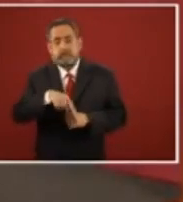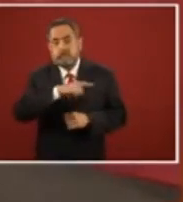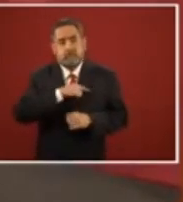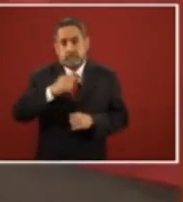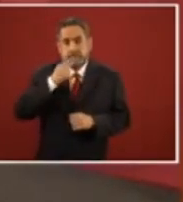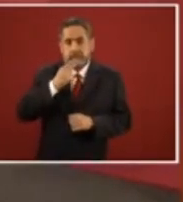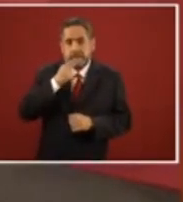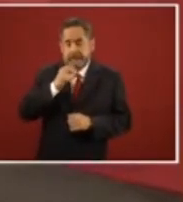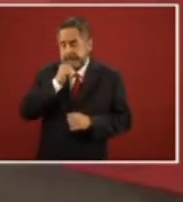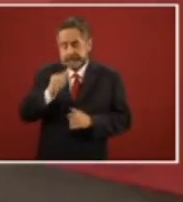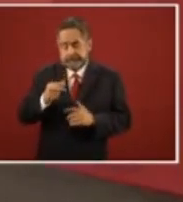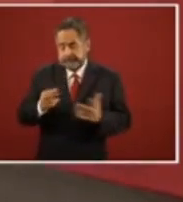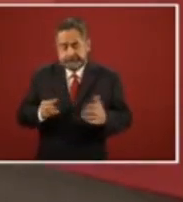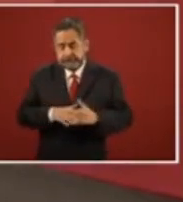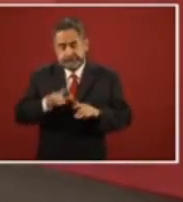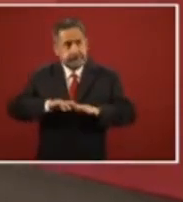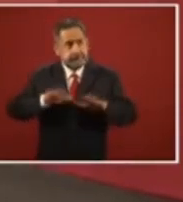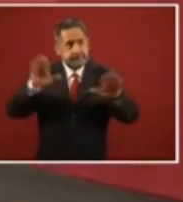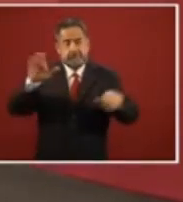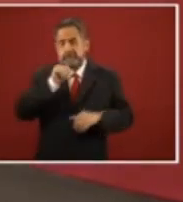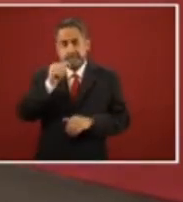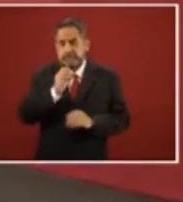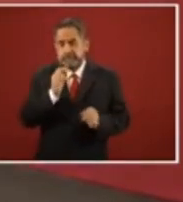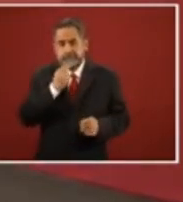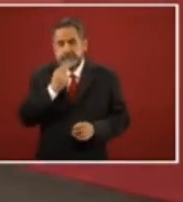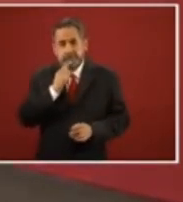Because they're not being used, these airplanes.